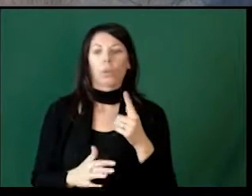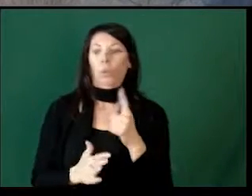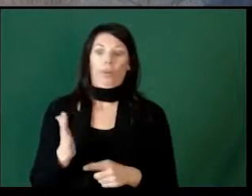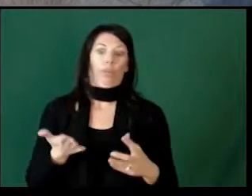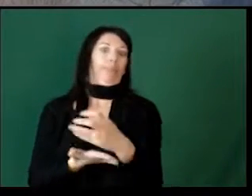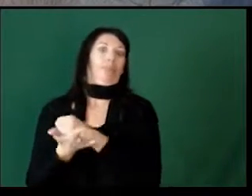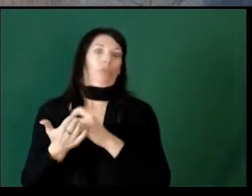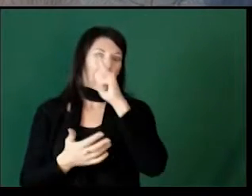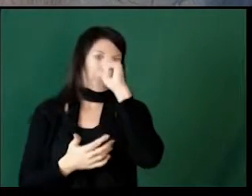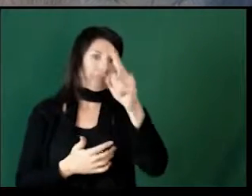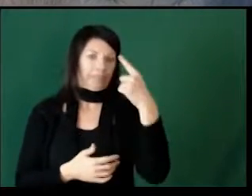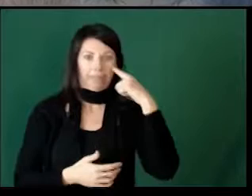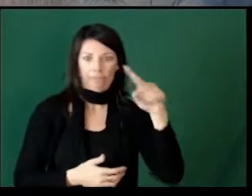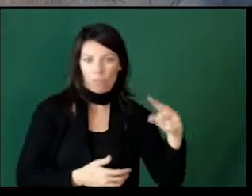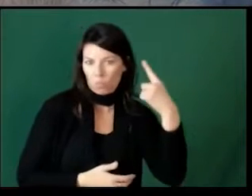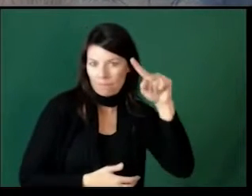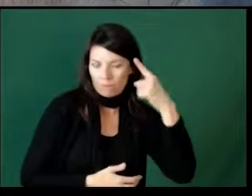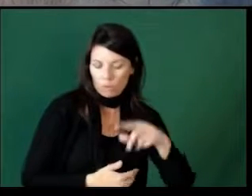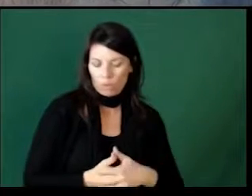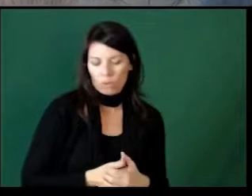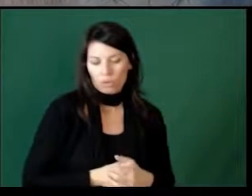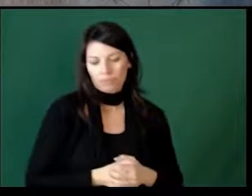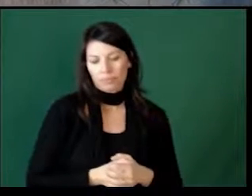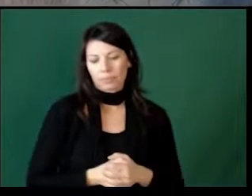of what are they earning pennies for.